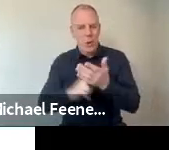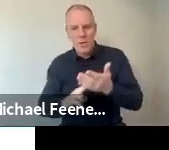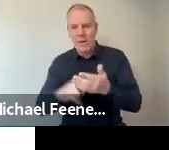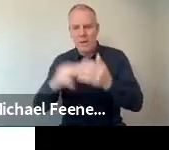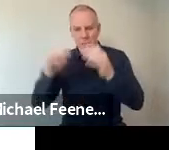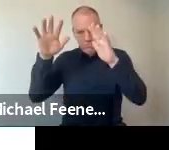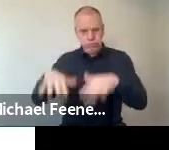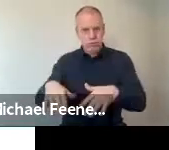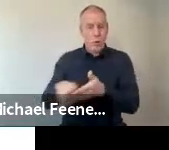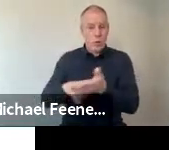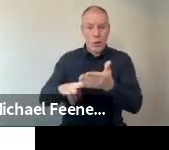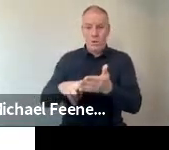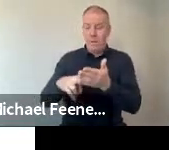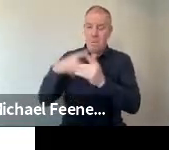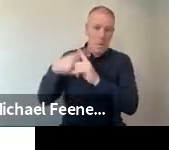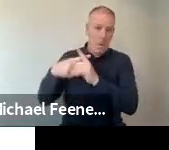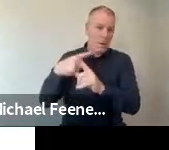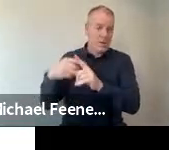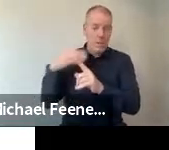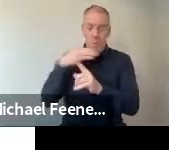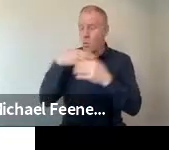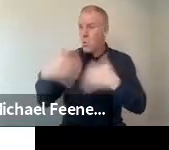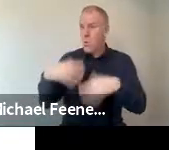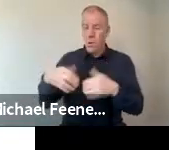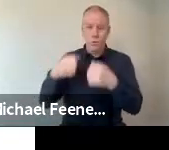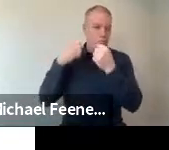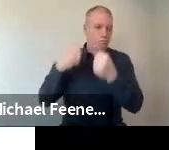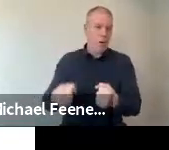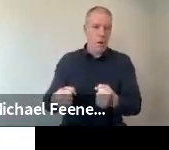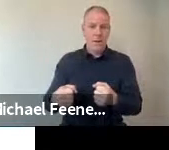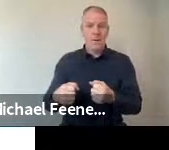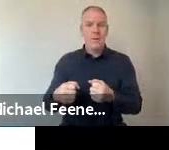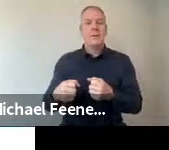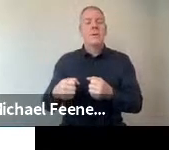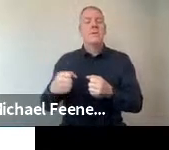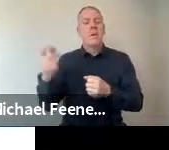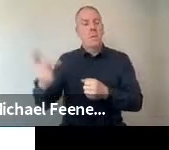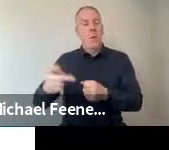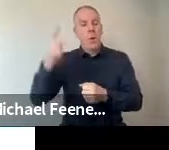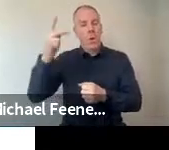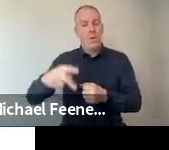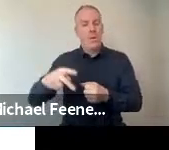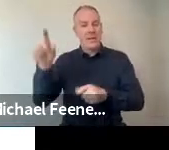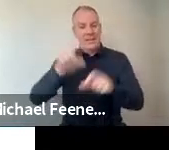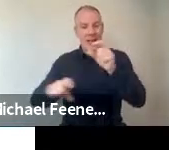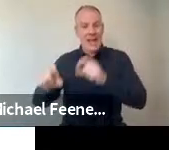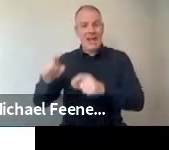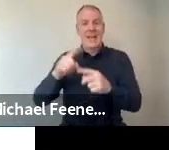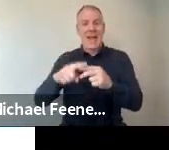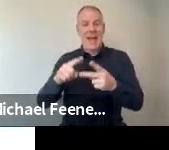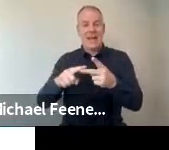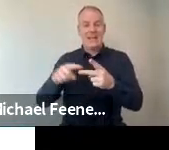This got overwhelmingly positive responses at the strongest end on both science and scientists.